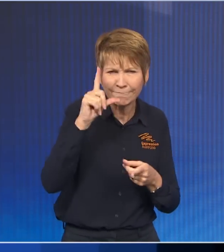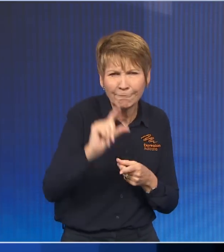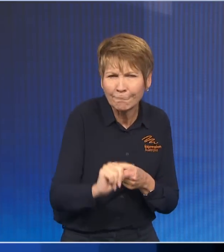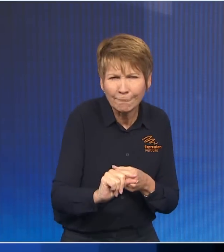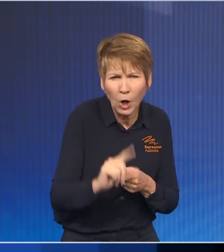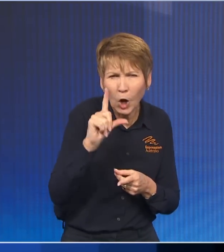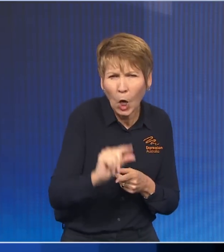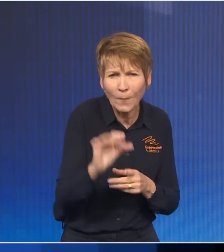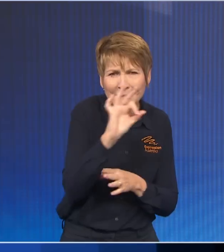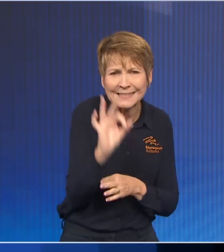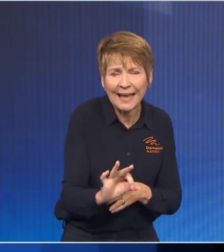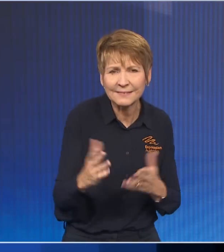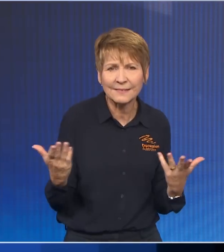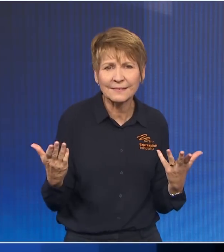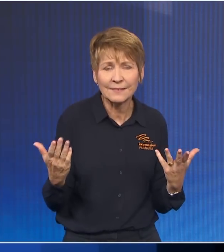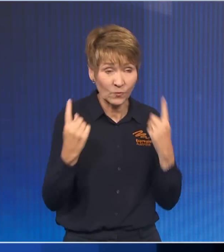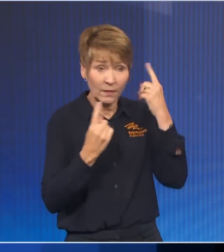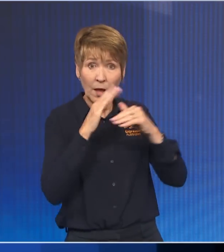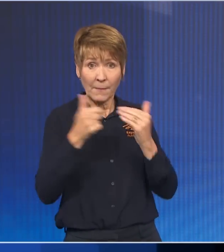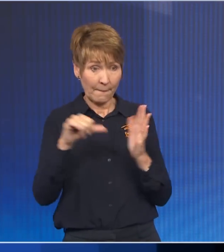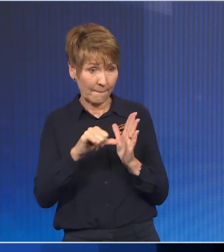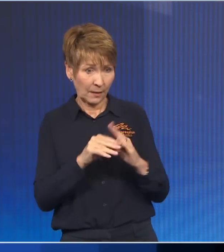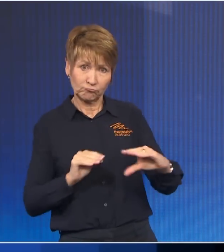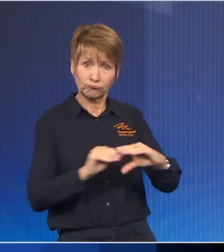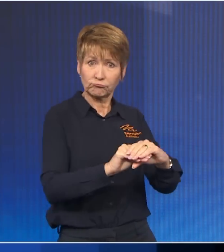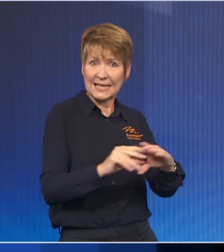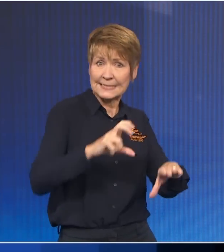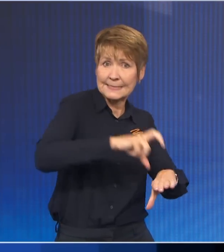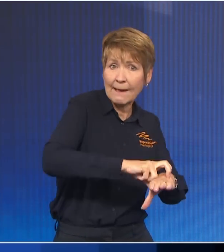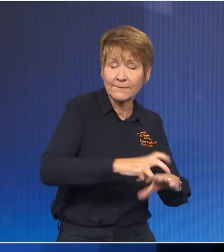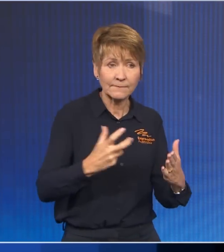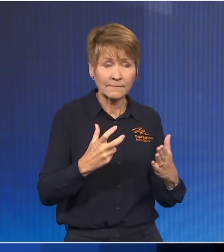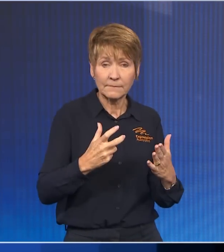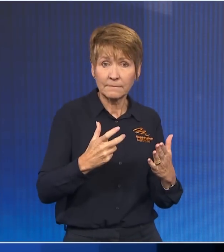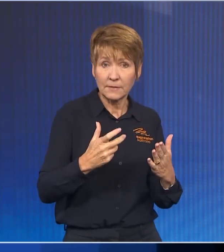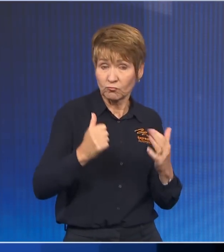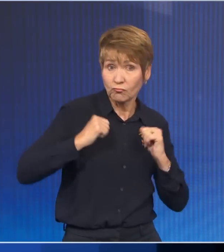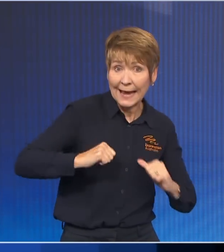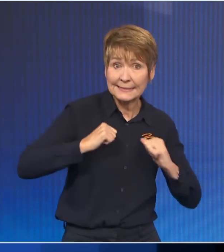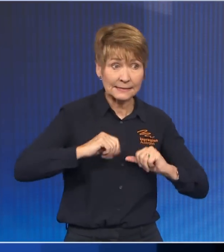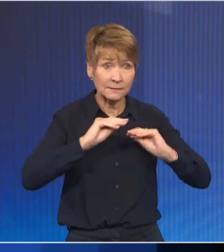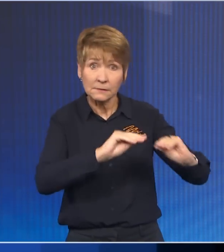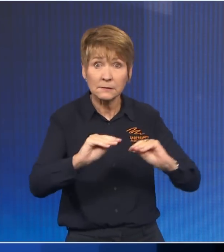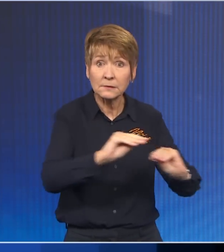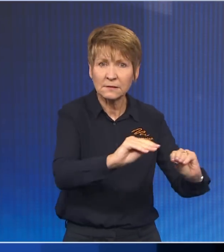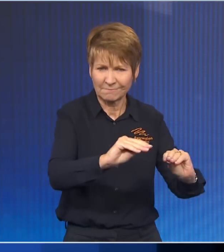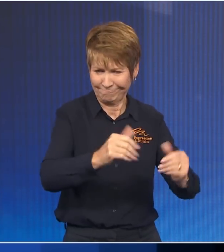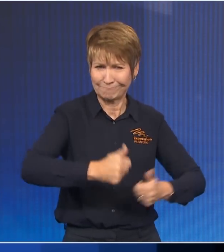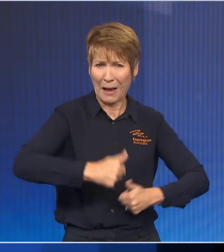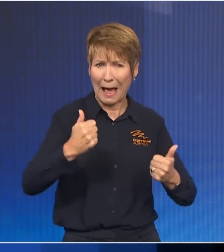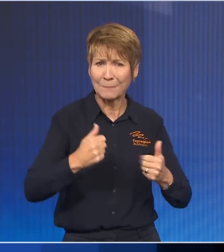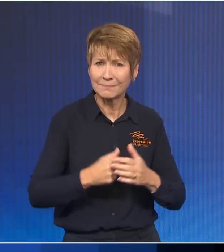particular in skills and training, we've done well. And we hand over an Australia